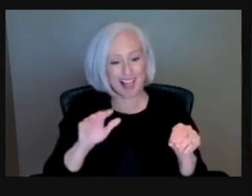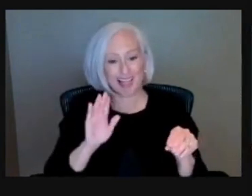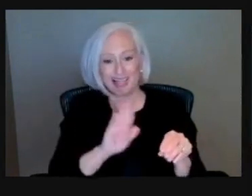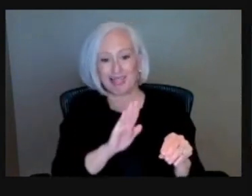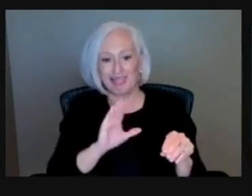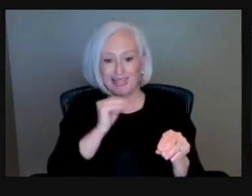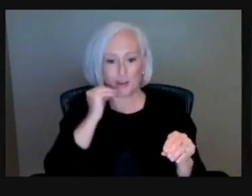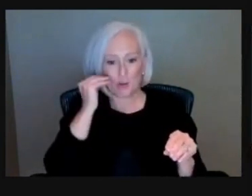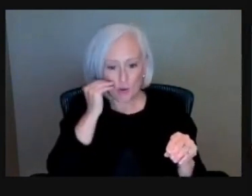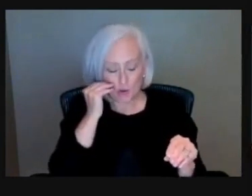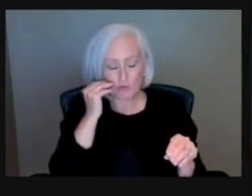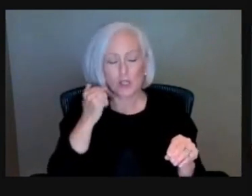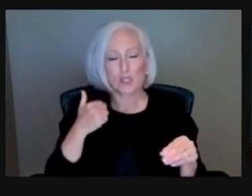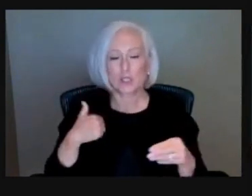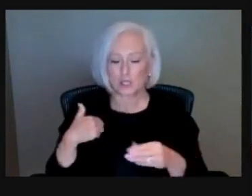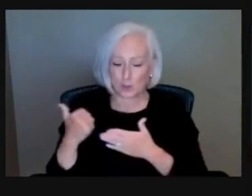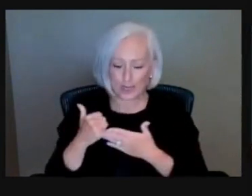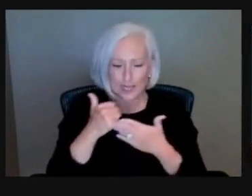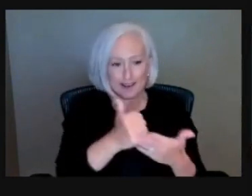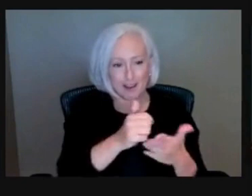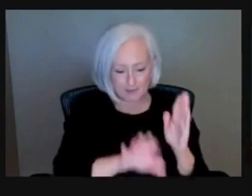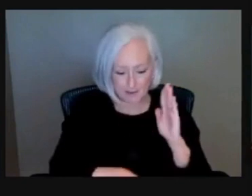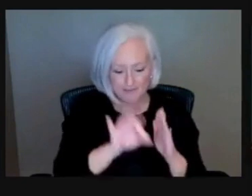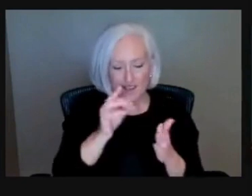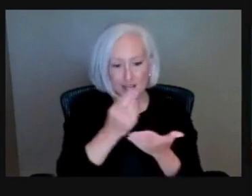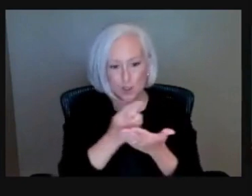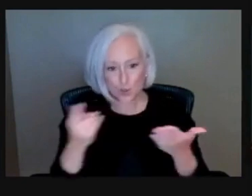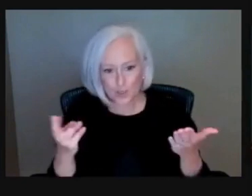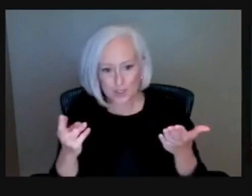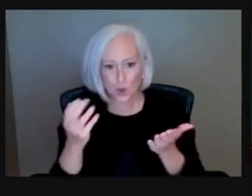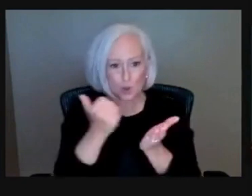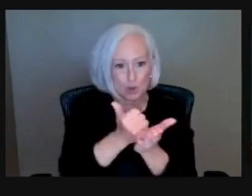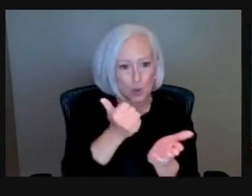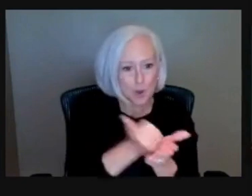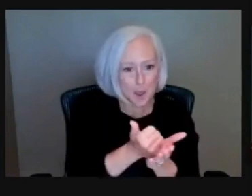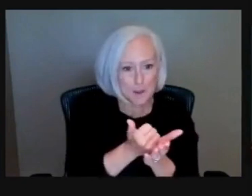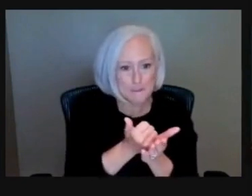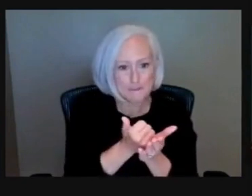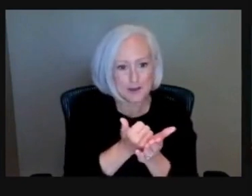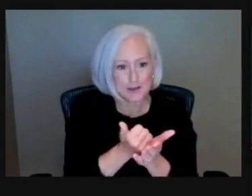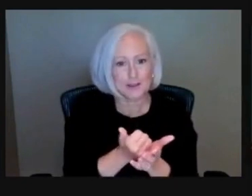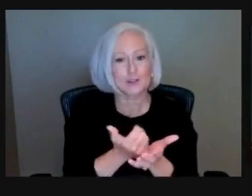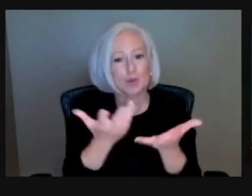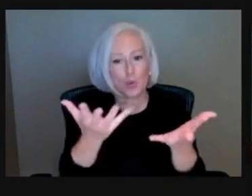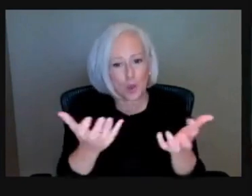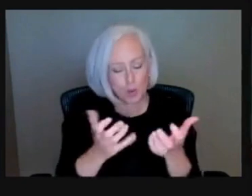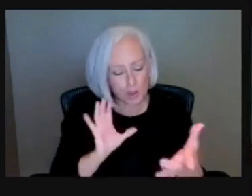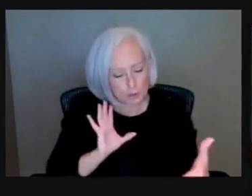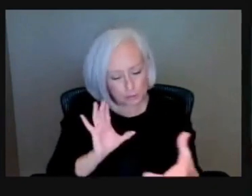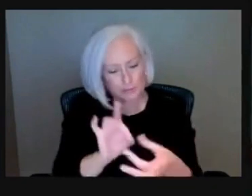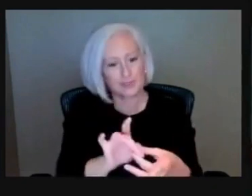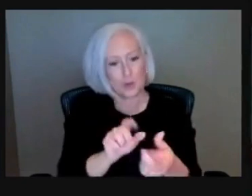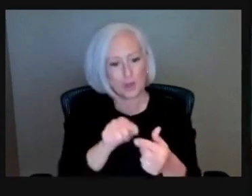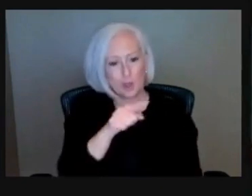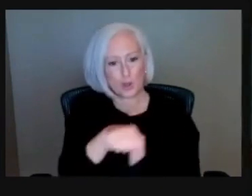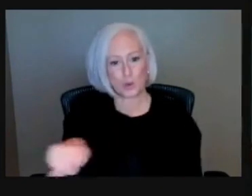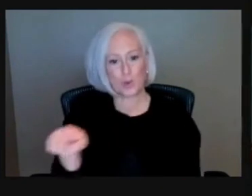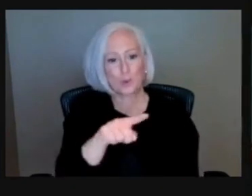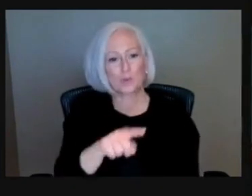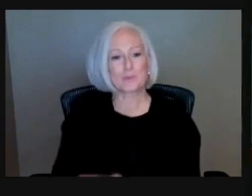find again those resources to help you. We want to have that connection. And